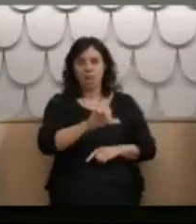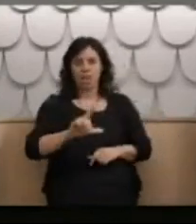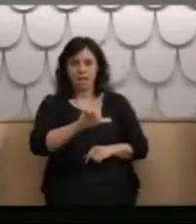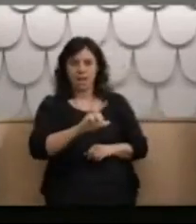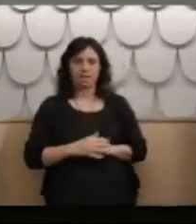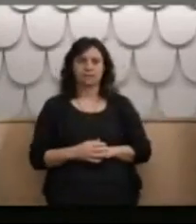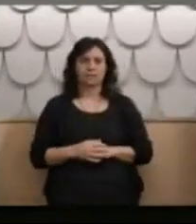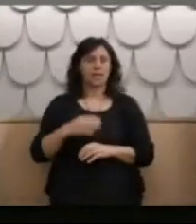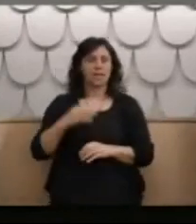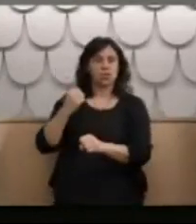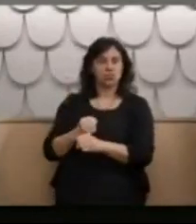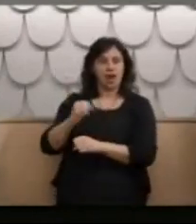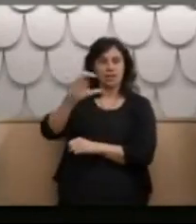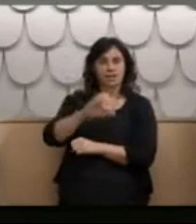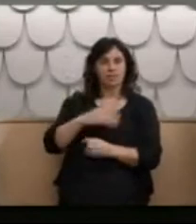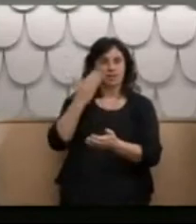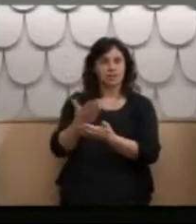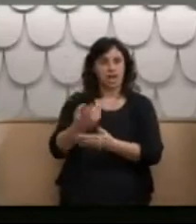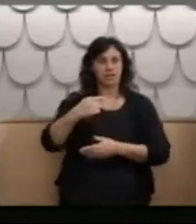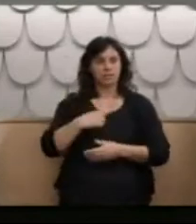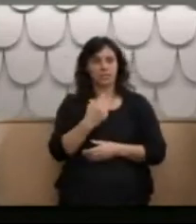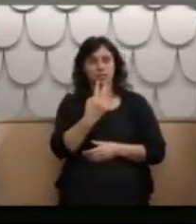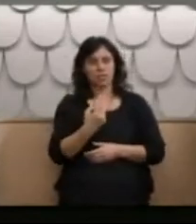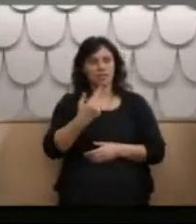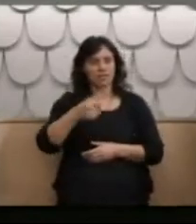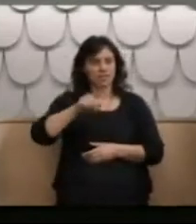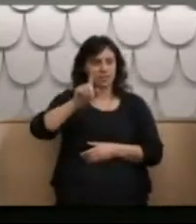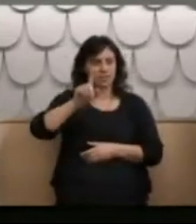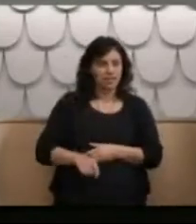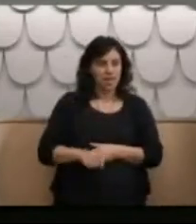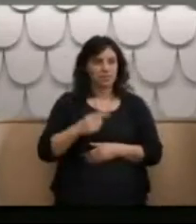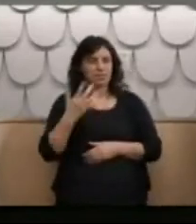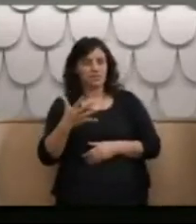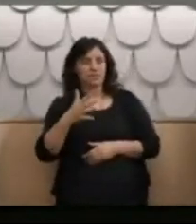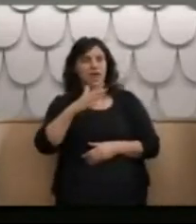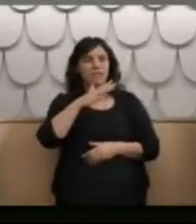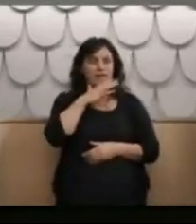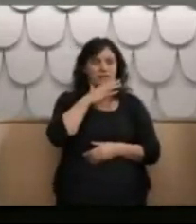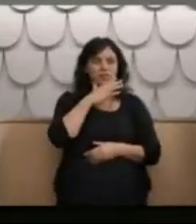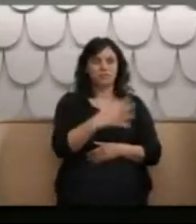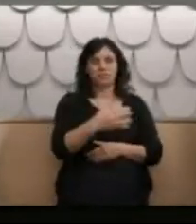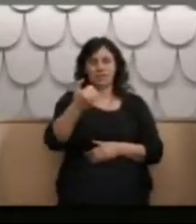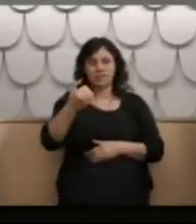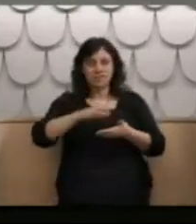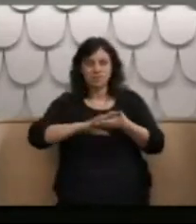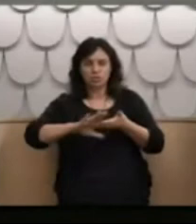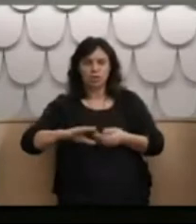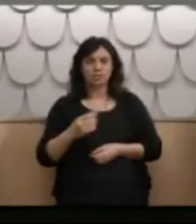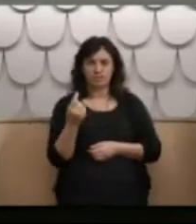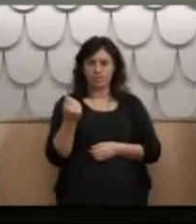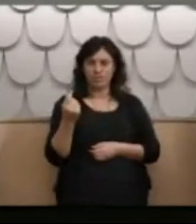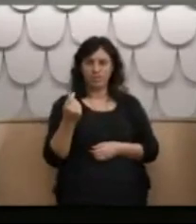Grant Cameron charged me $27,556 in legal fees. I thought that was